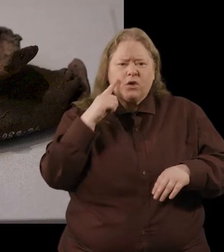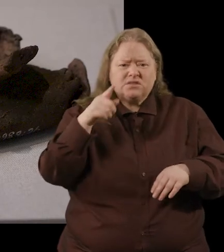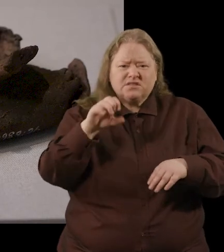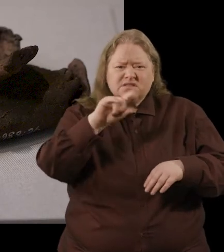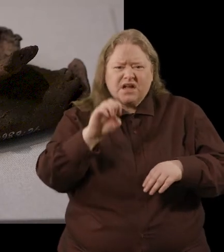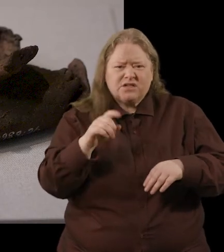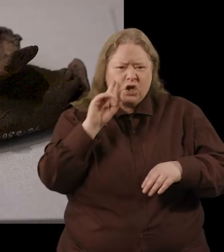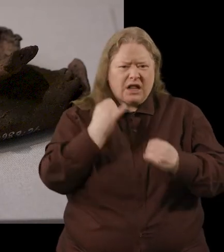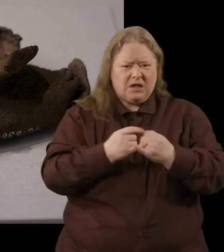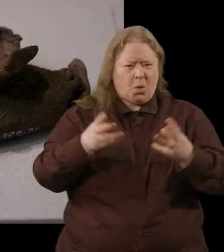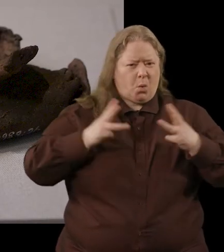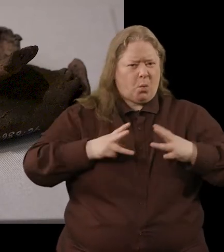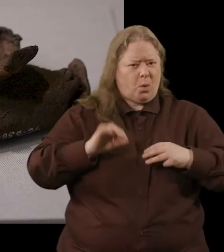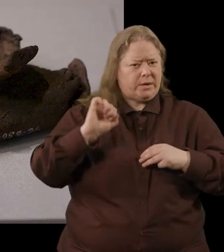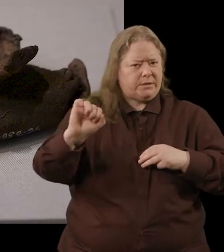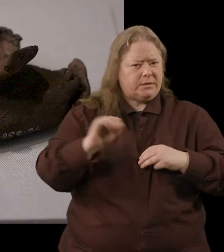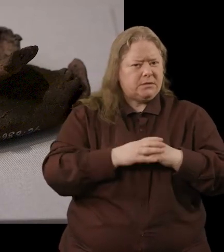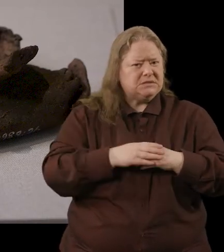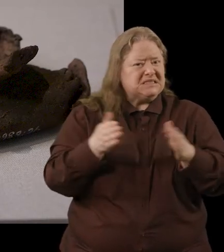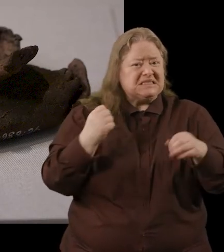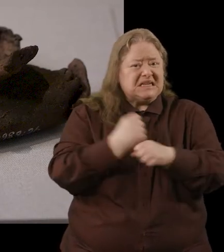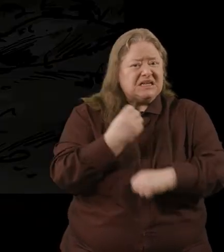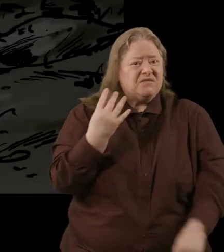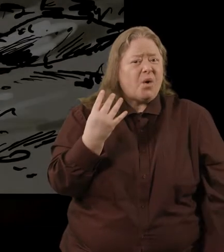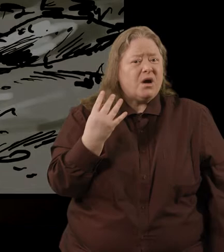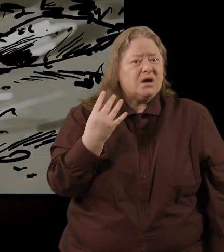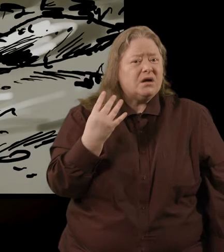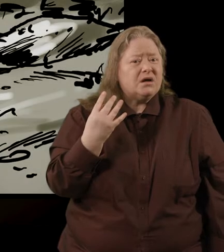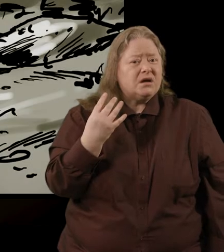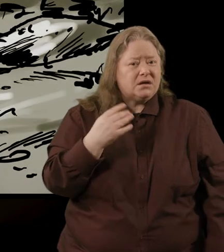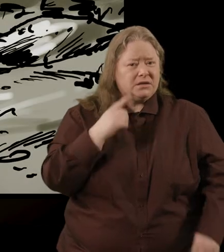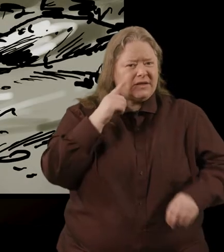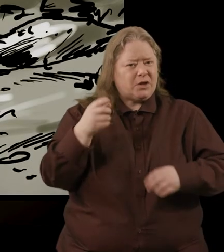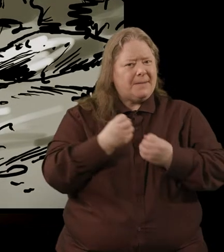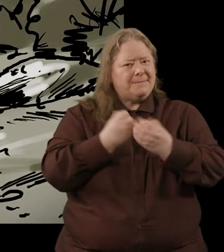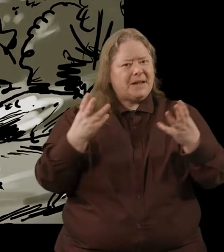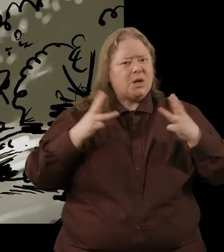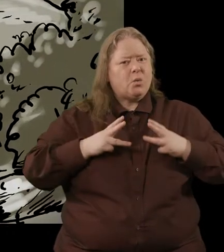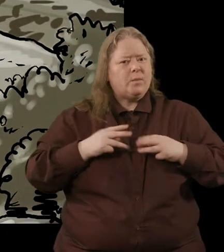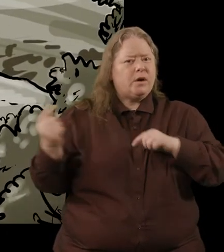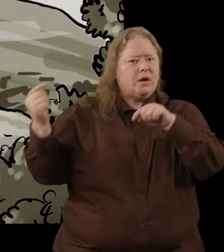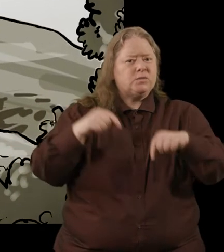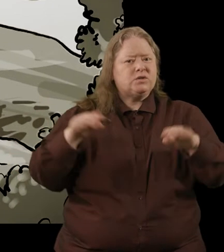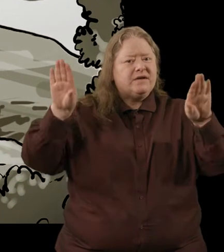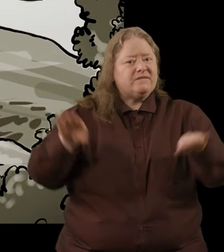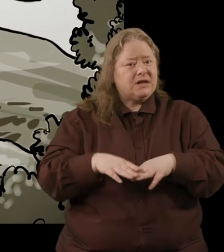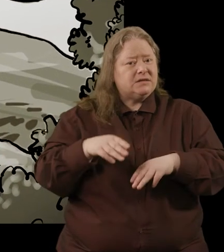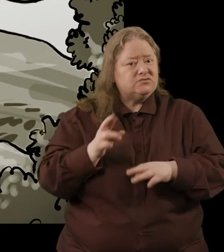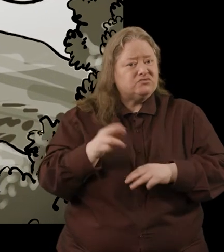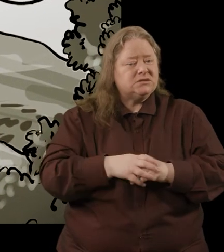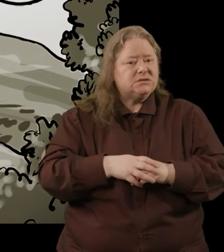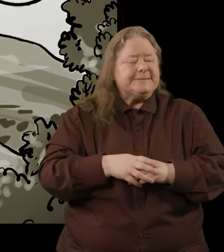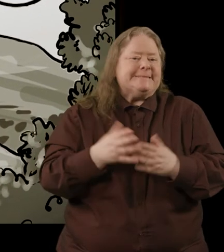at it, that it might have been worn by a woman. It's only a size four. And we think there were many women coming to the valley as well. That's right.